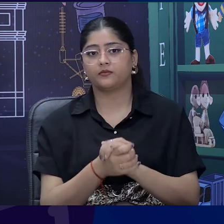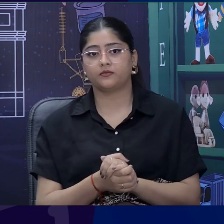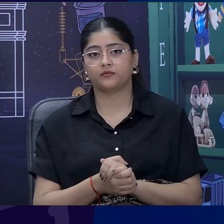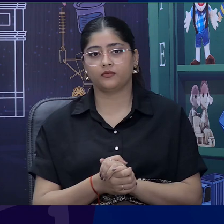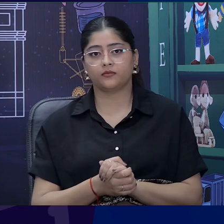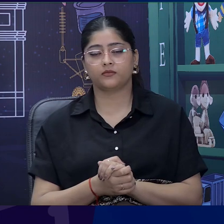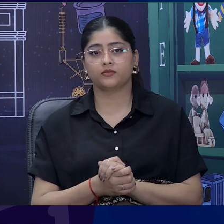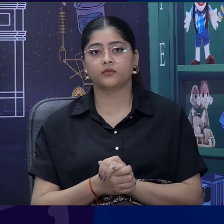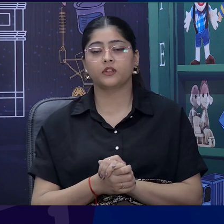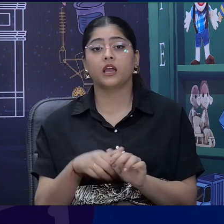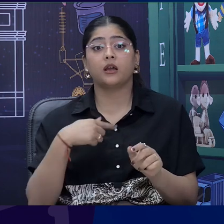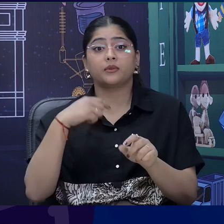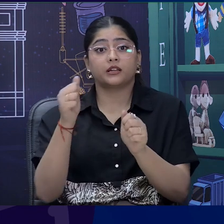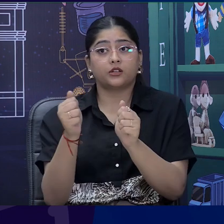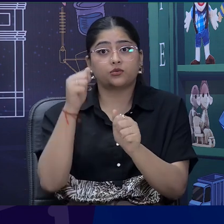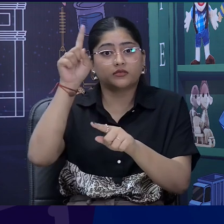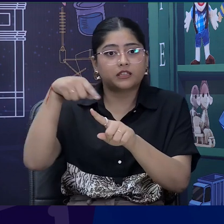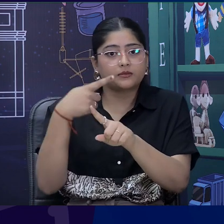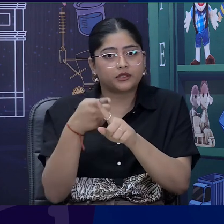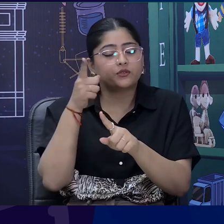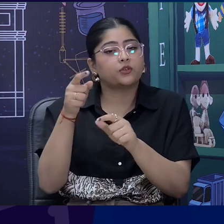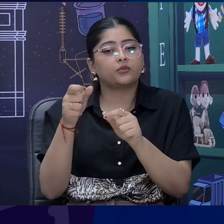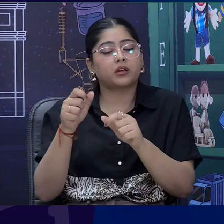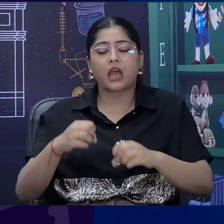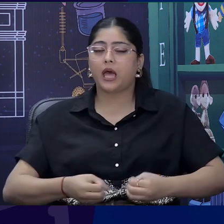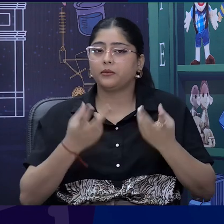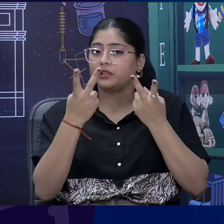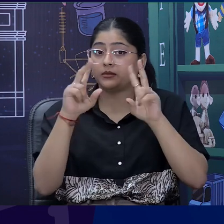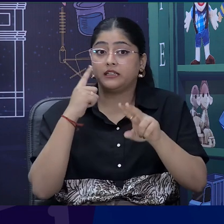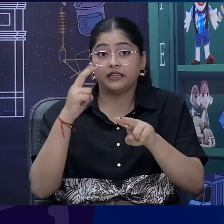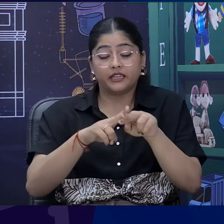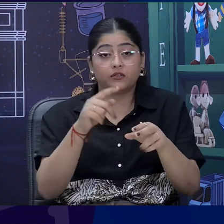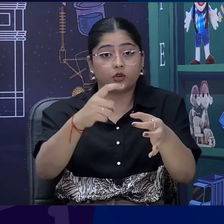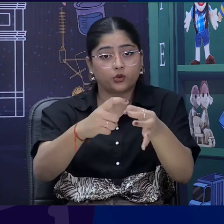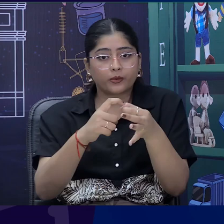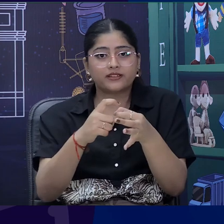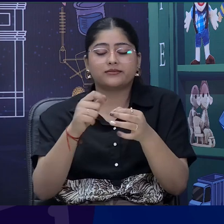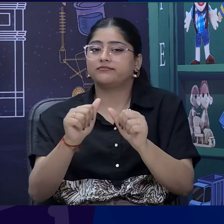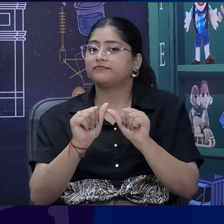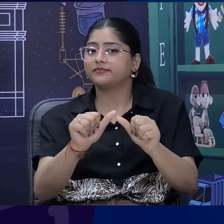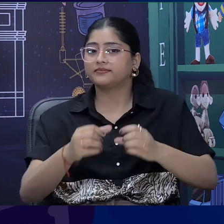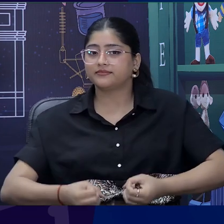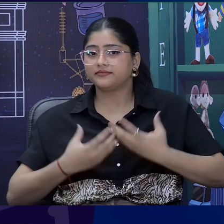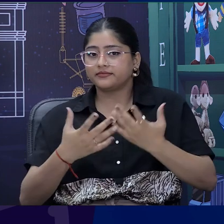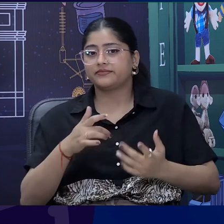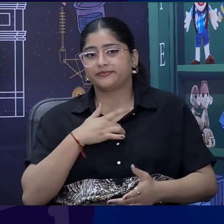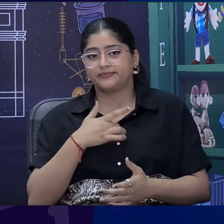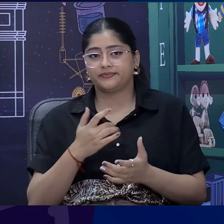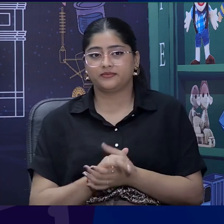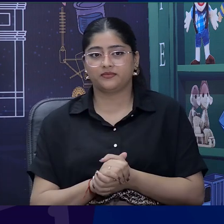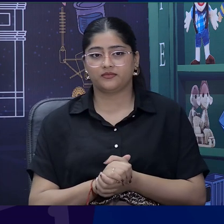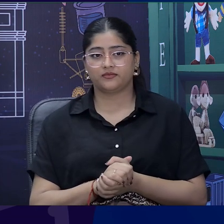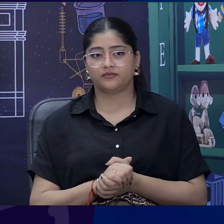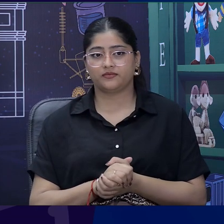out there. Our expert will be happy to answer all your queries and doubts if you have any. And if you want to know more about naughty boy, then please